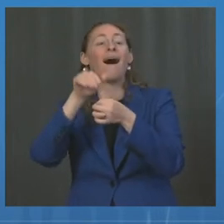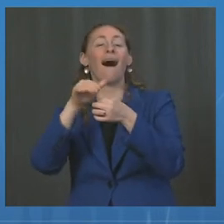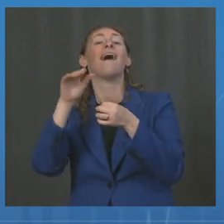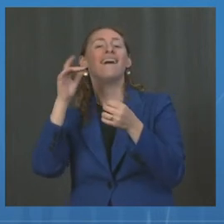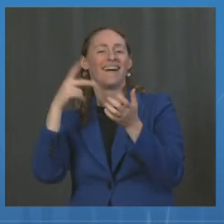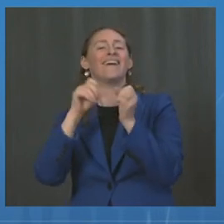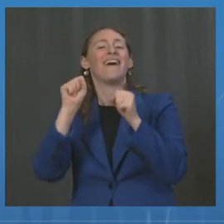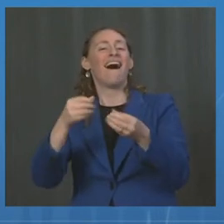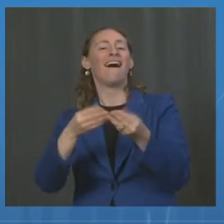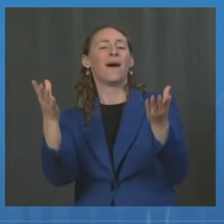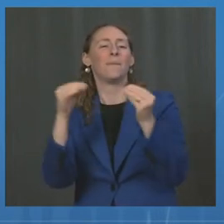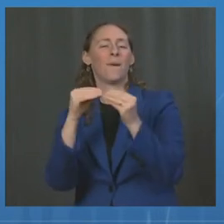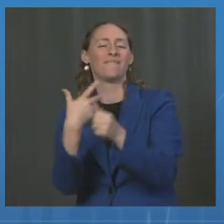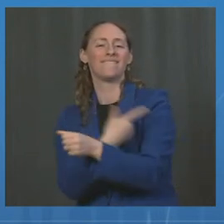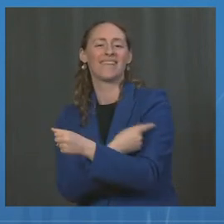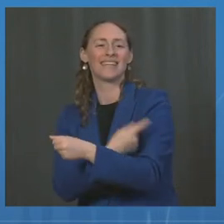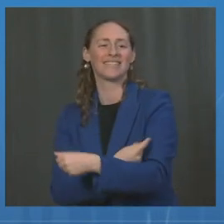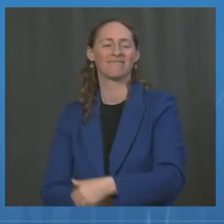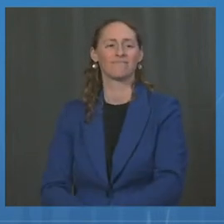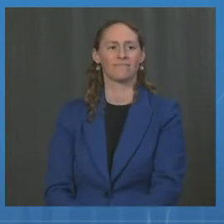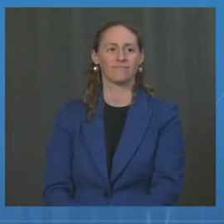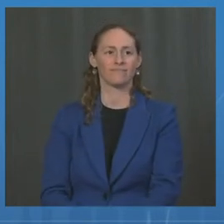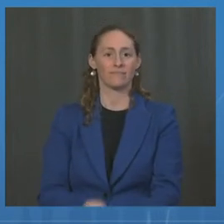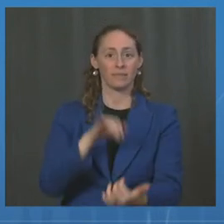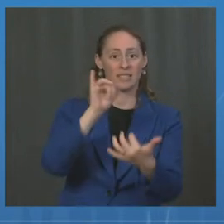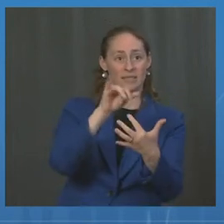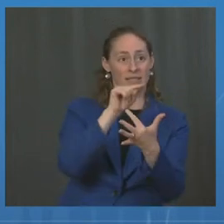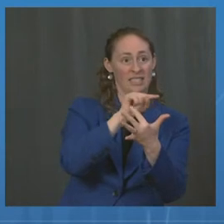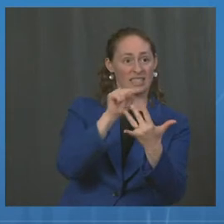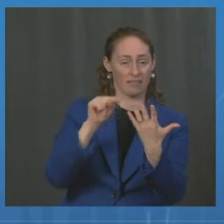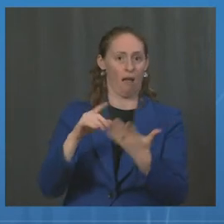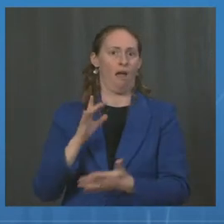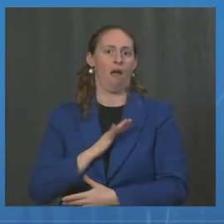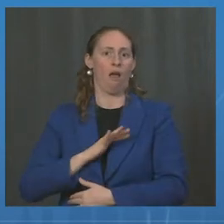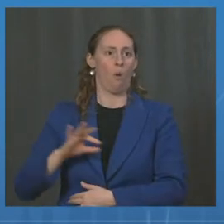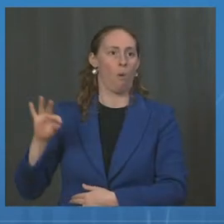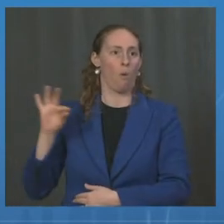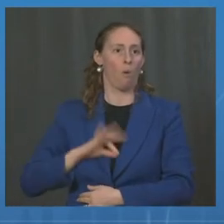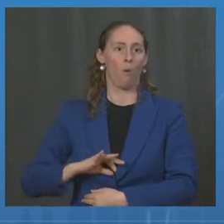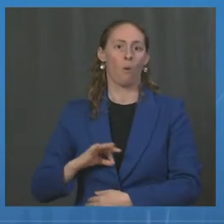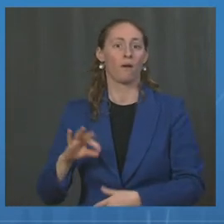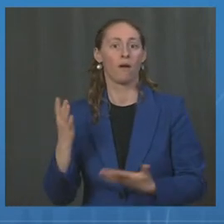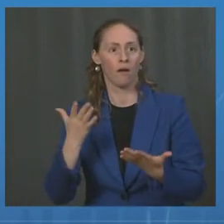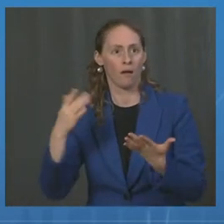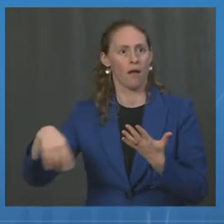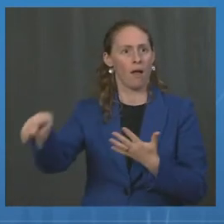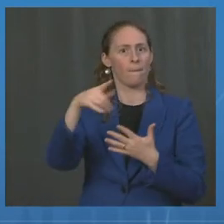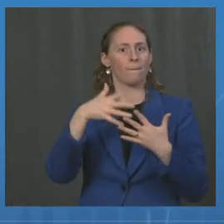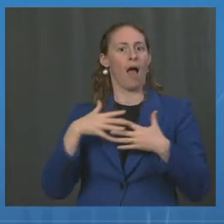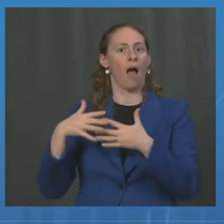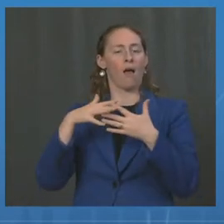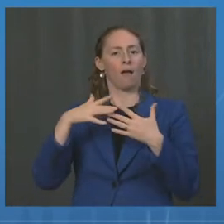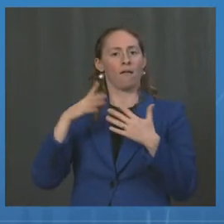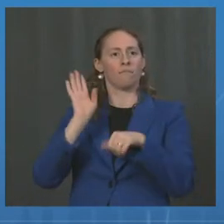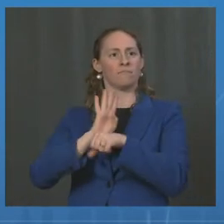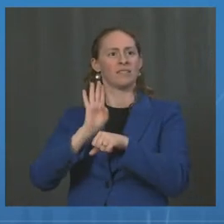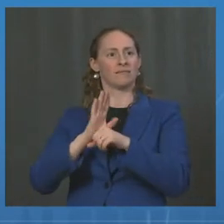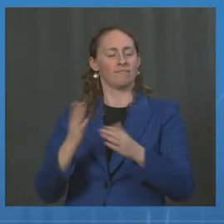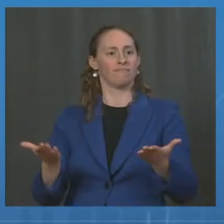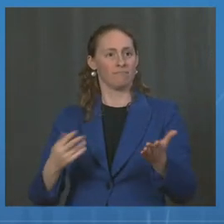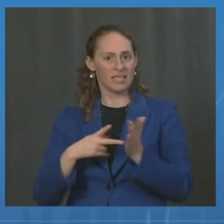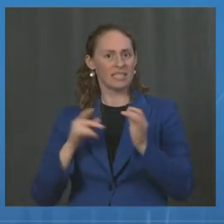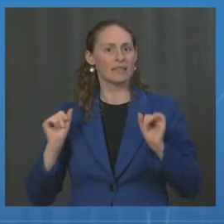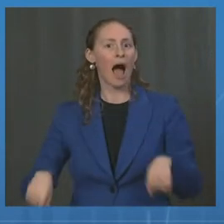actions have paid off as American companies have significantly increased their capacity to produce vaccines for the U.S.